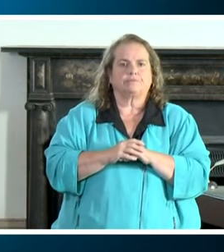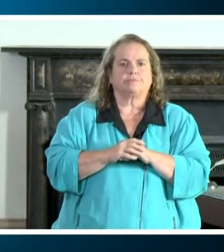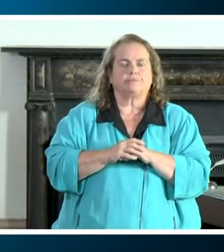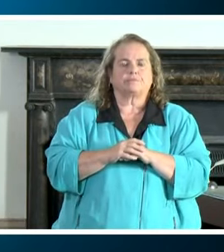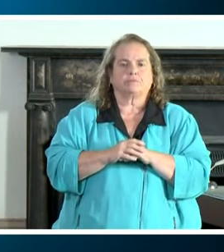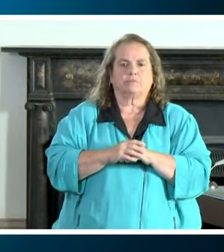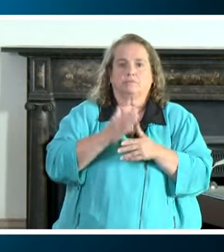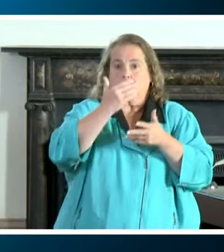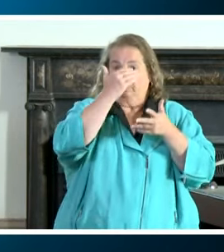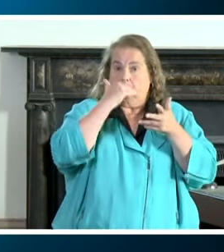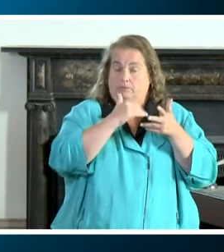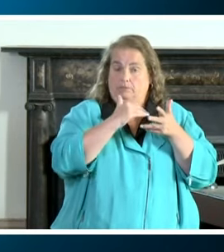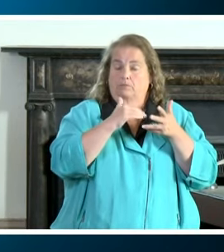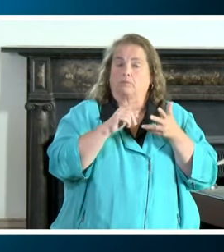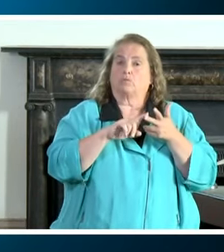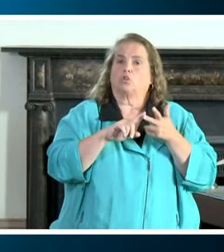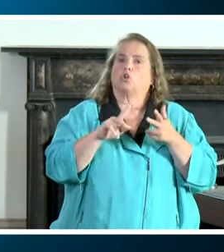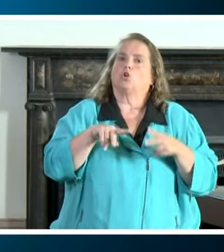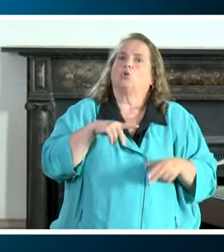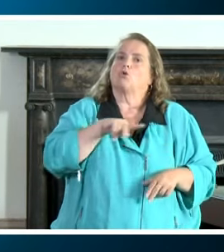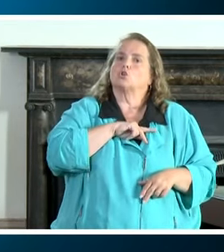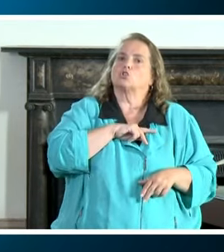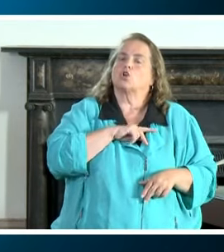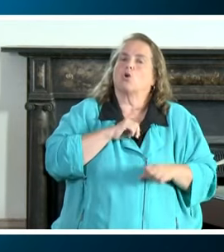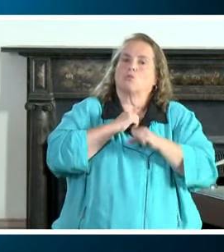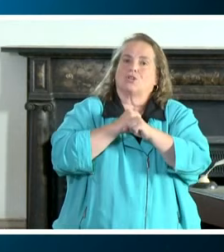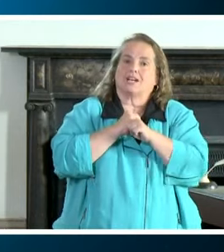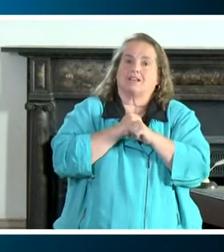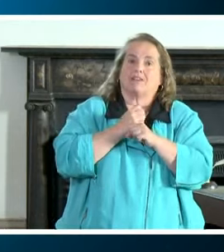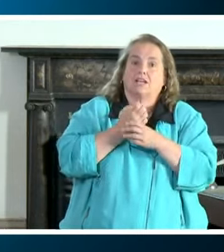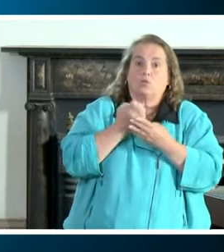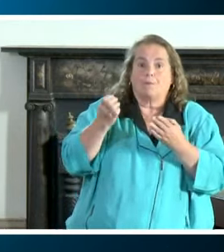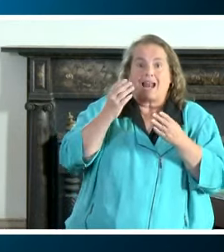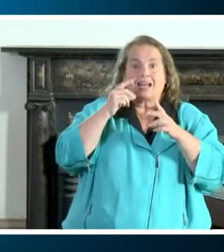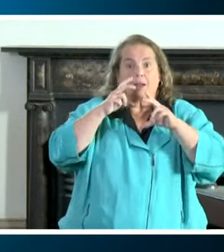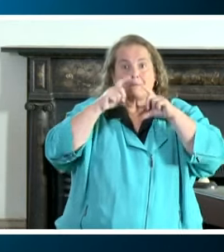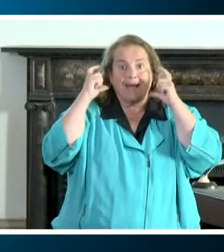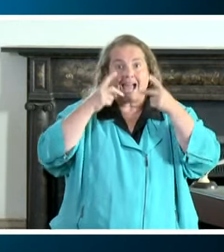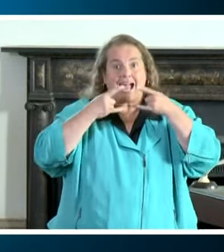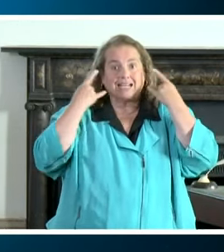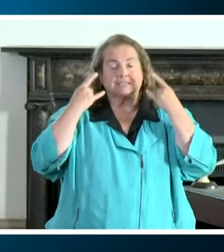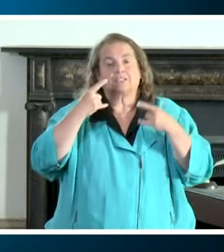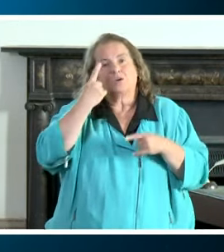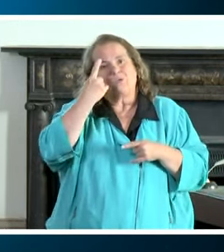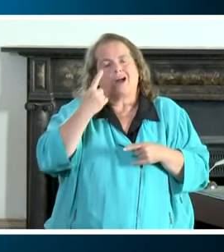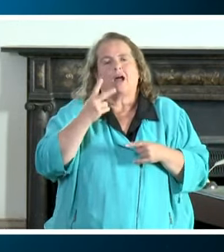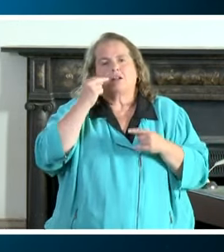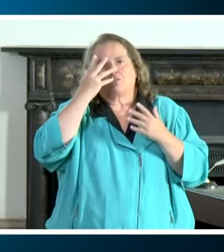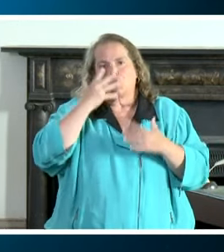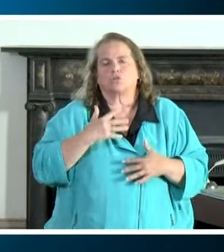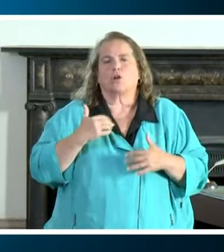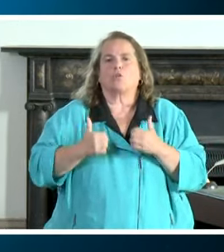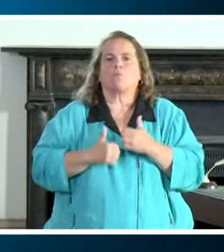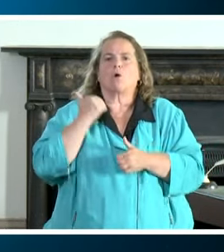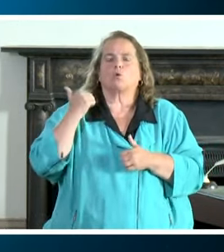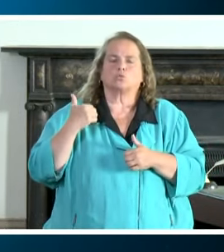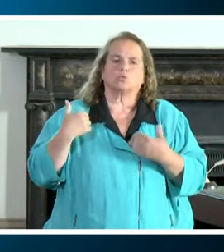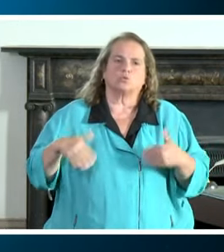issue of personal protective equipment and masks this may be unfortunately one of the most controversial